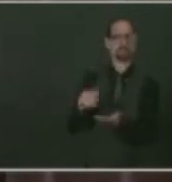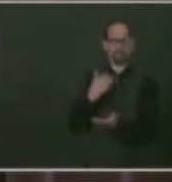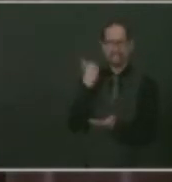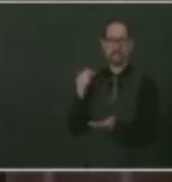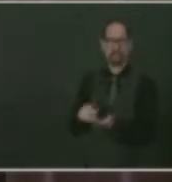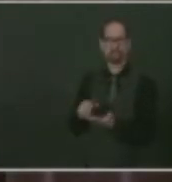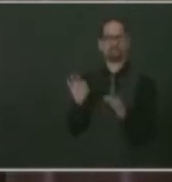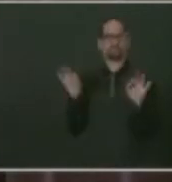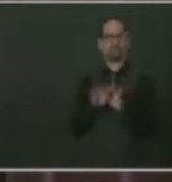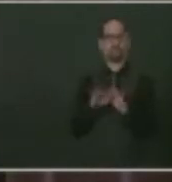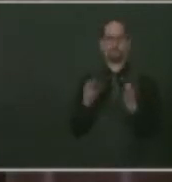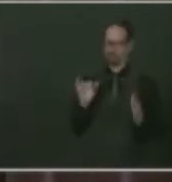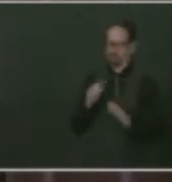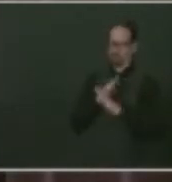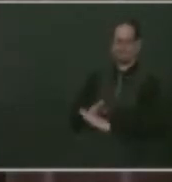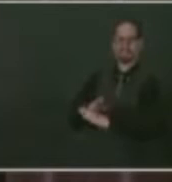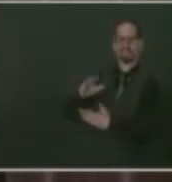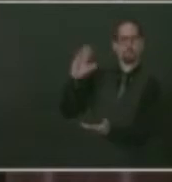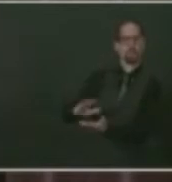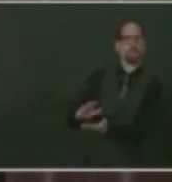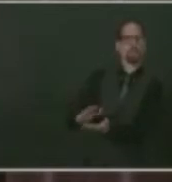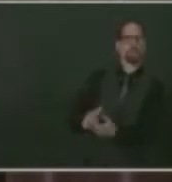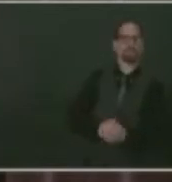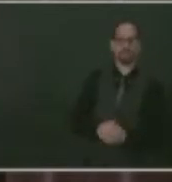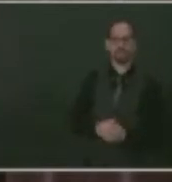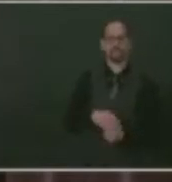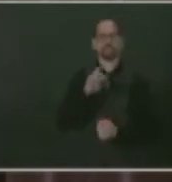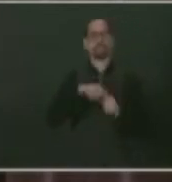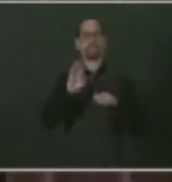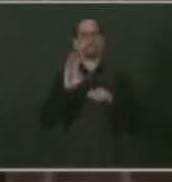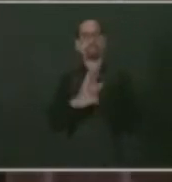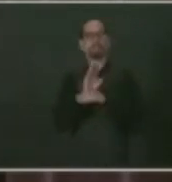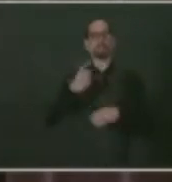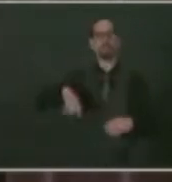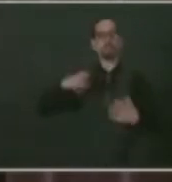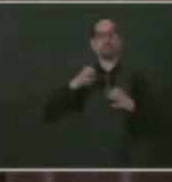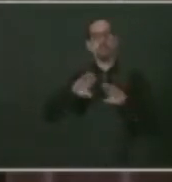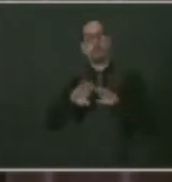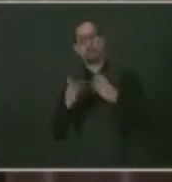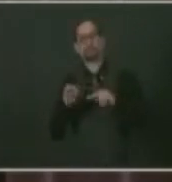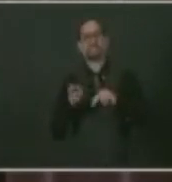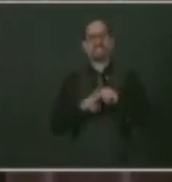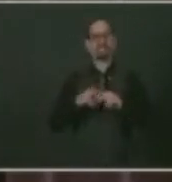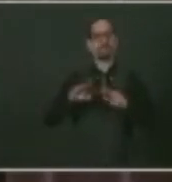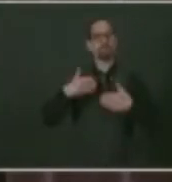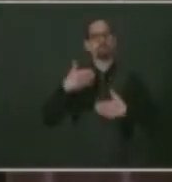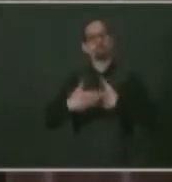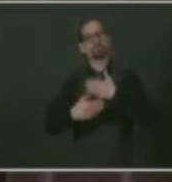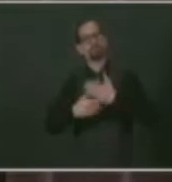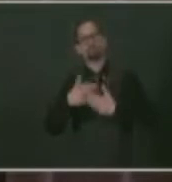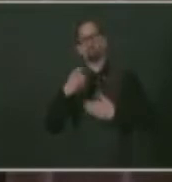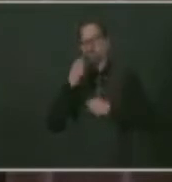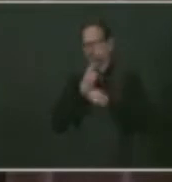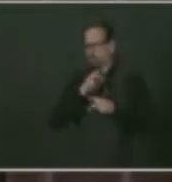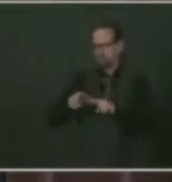to do. And the incremental steps that we have been taking to help release that are to make sure that we do it